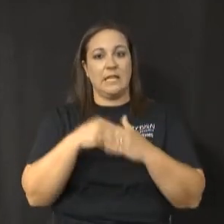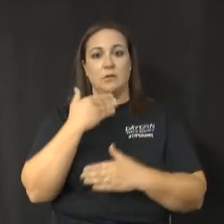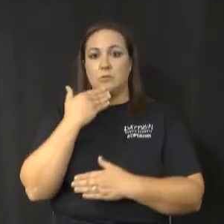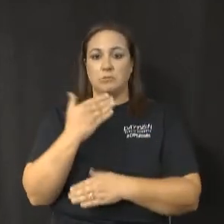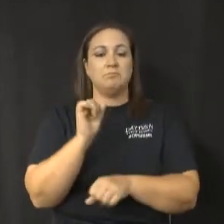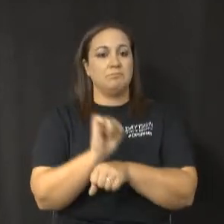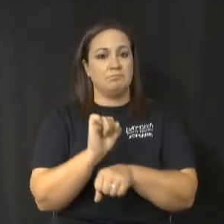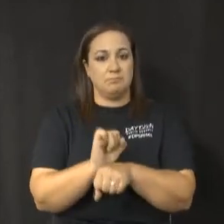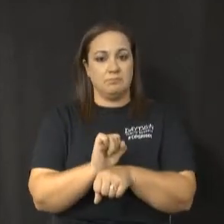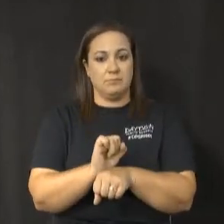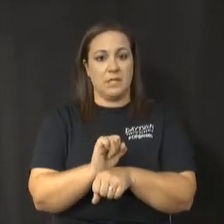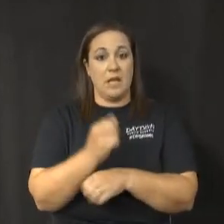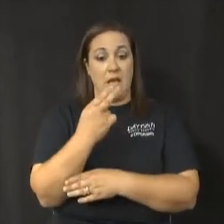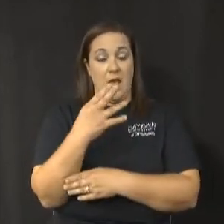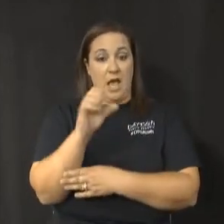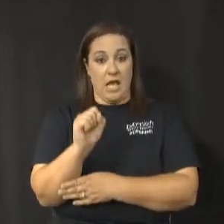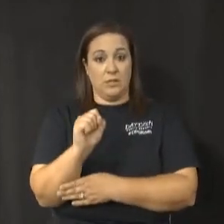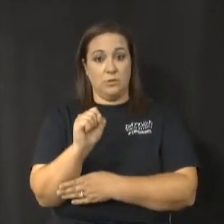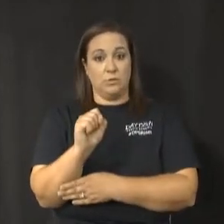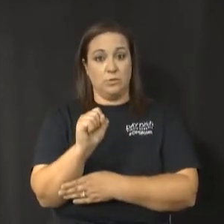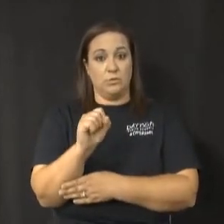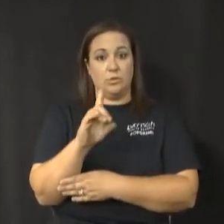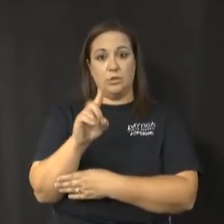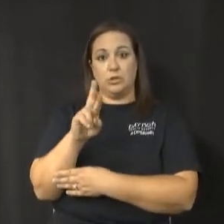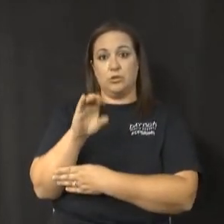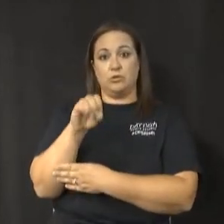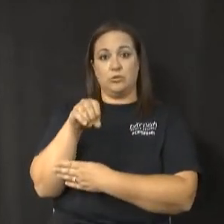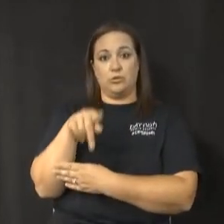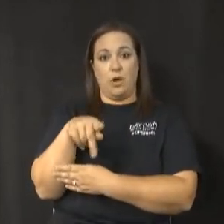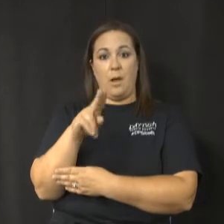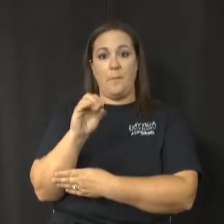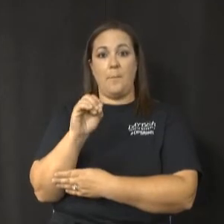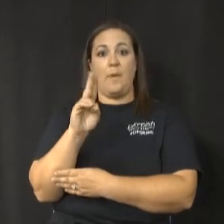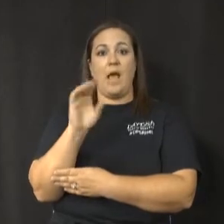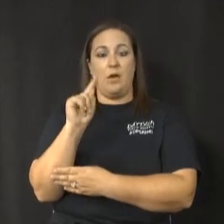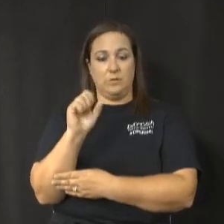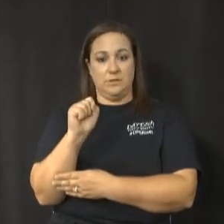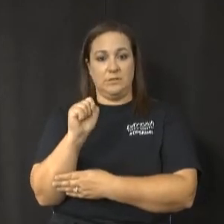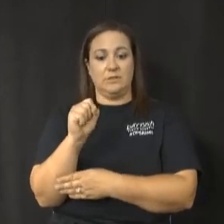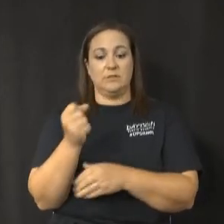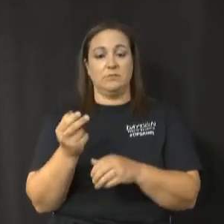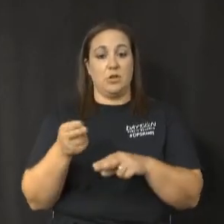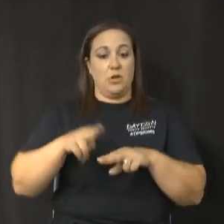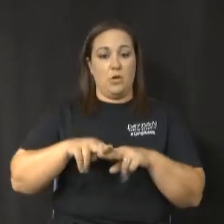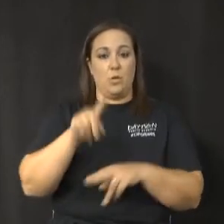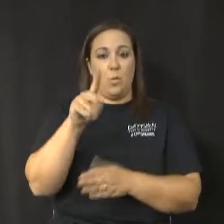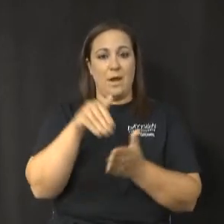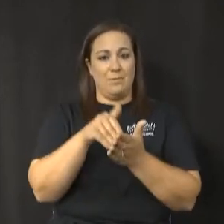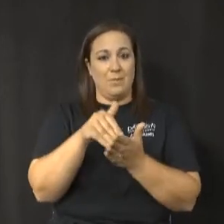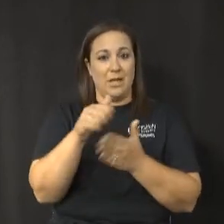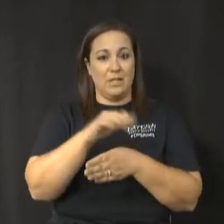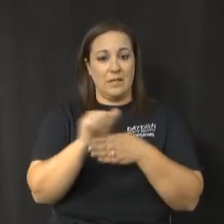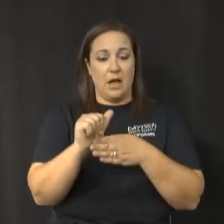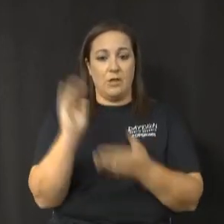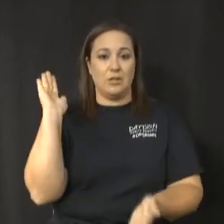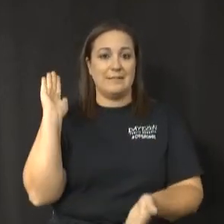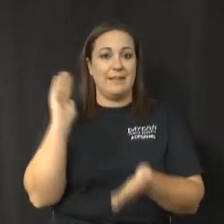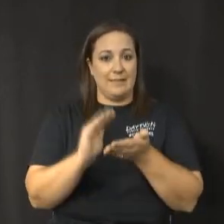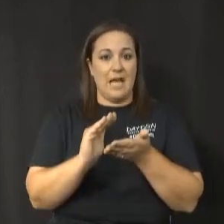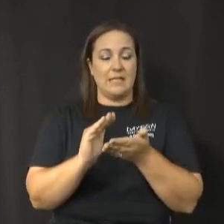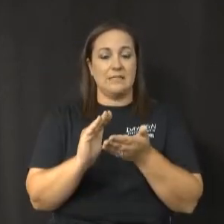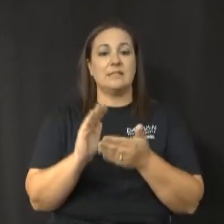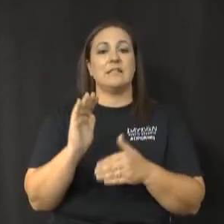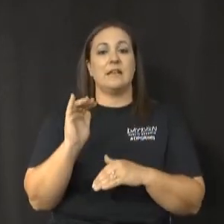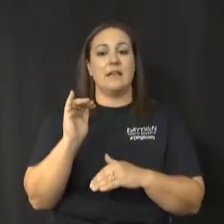High school dropouts earn an average of $1 million less over their lifetime than their